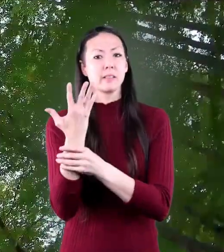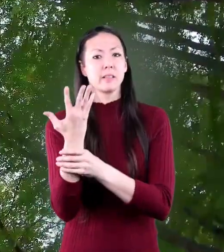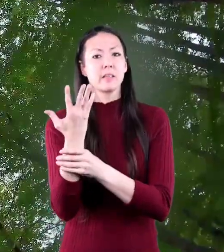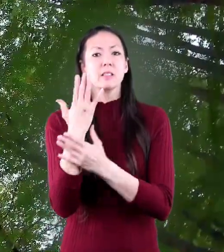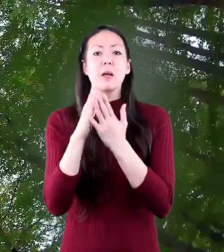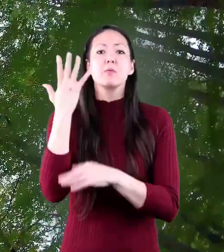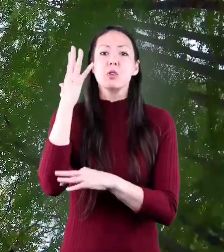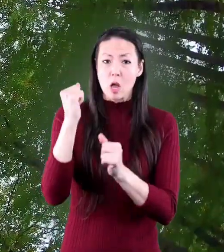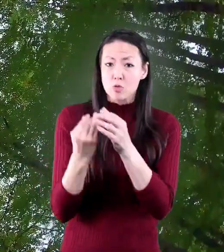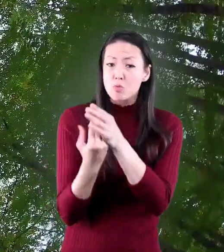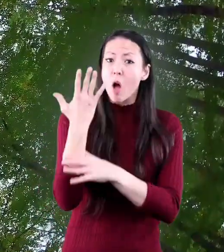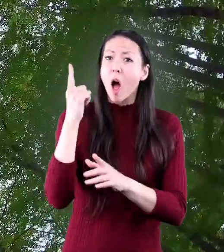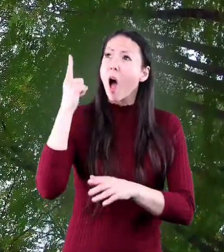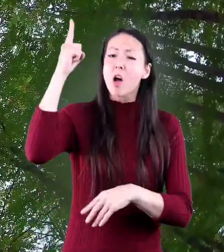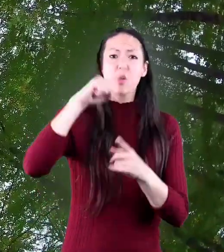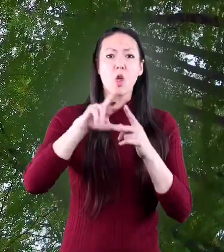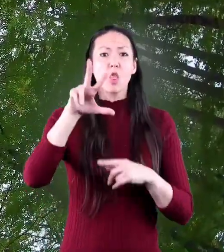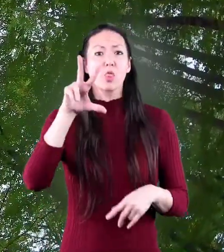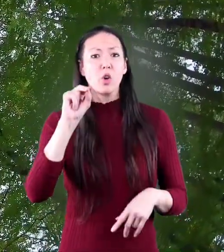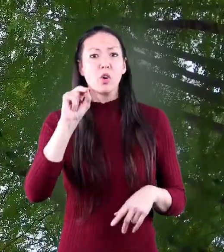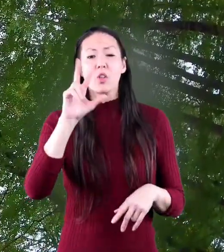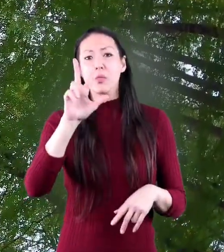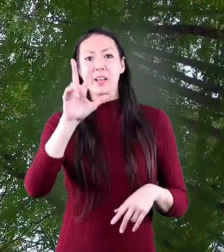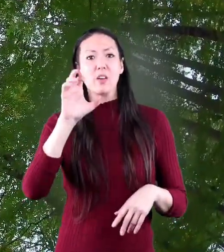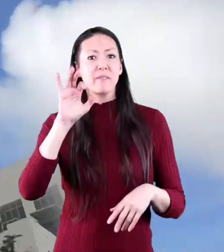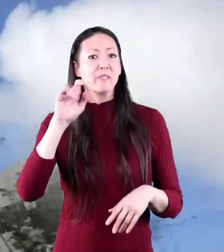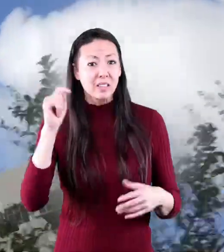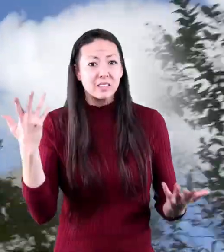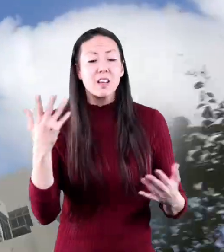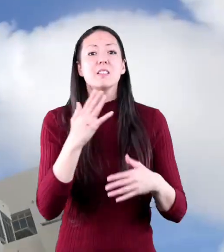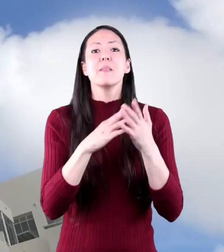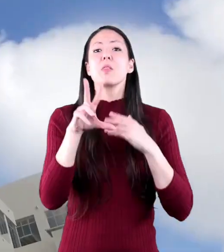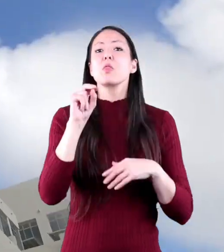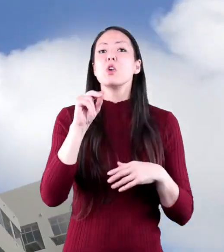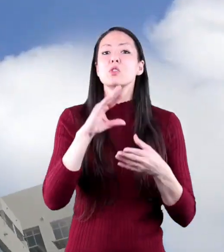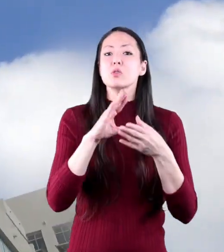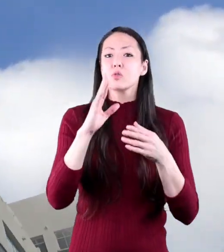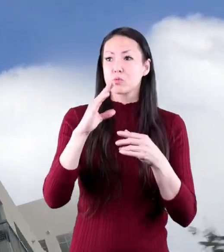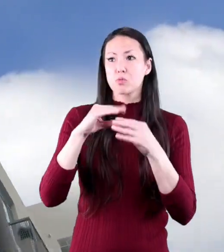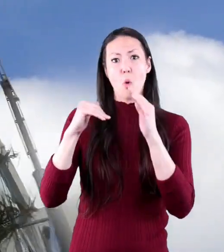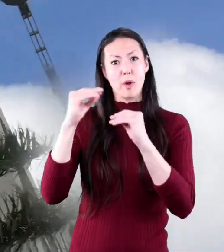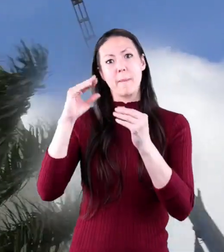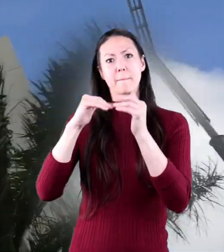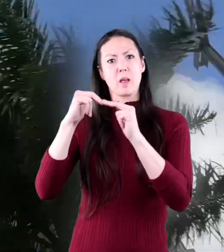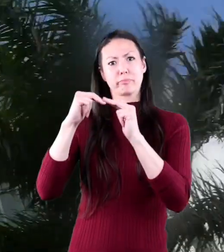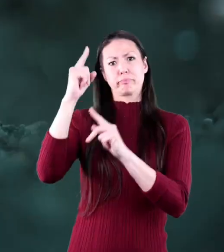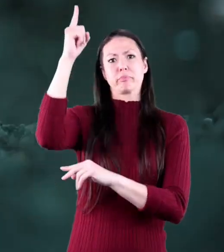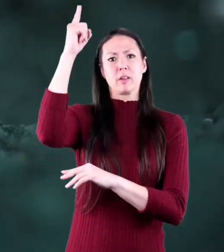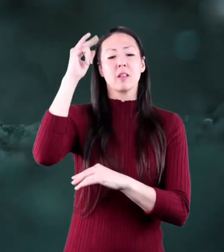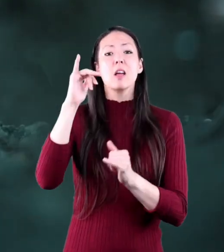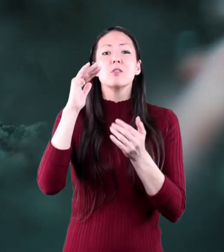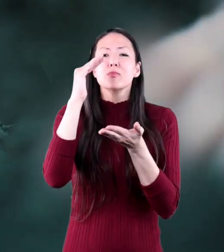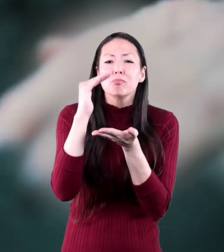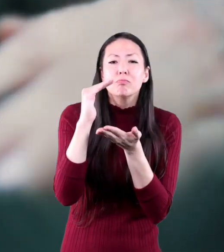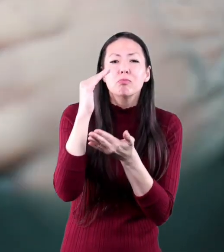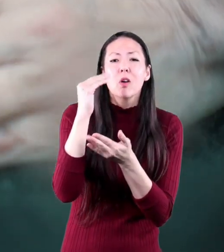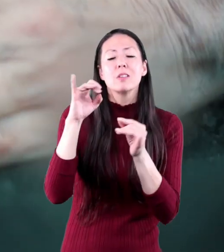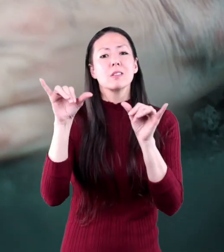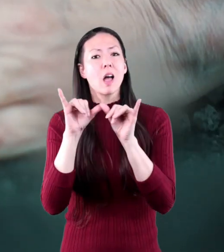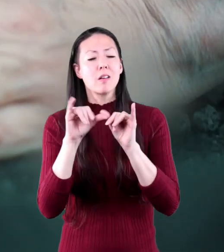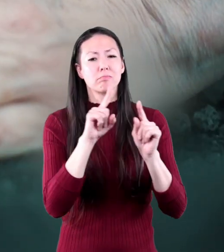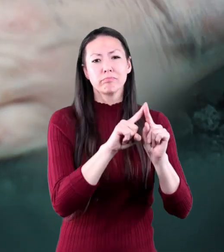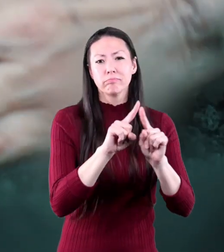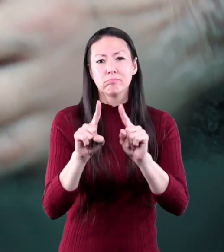Some trees can grow to over 300 feet tall, which is about the height of a 30-story building. Other trees are tiny,